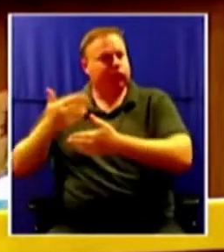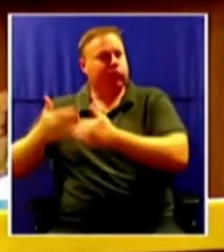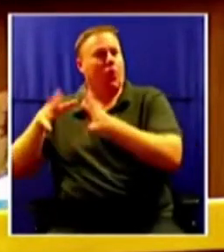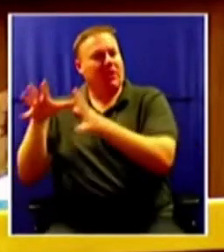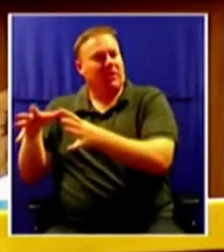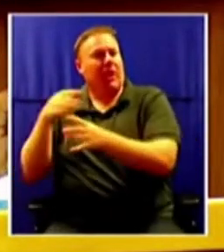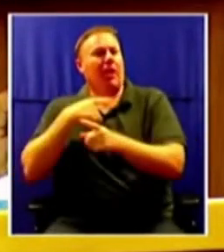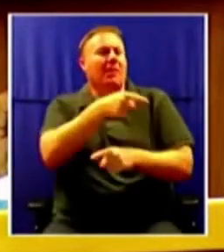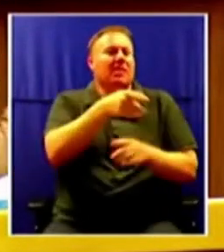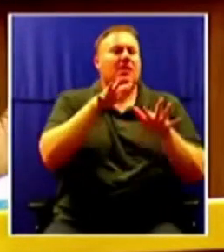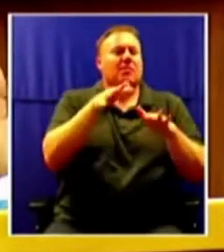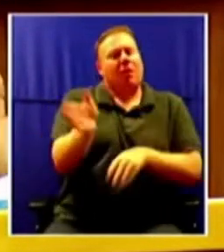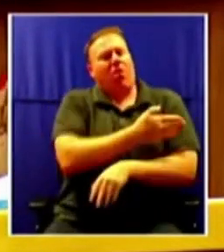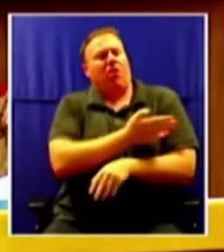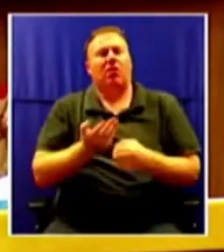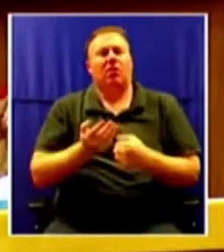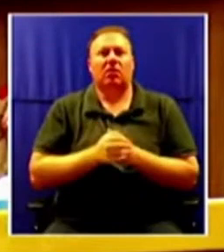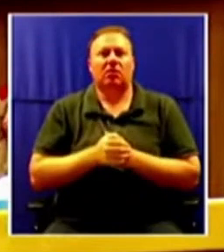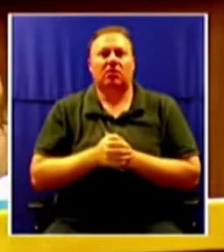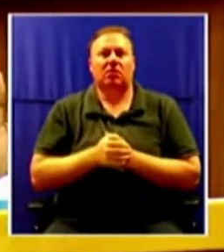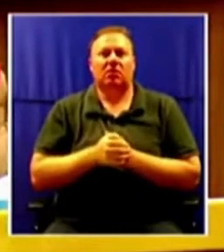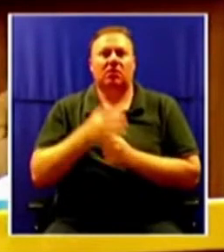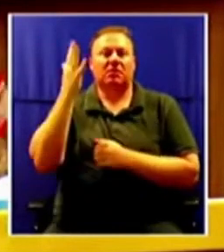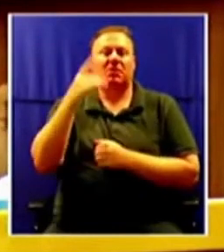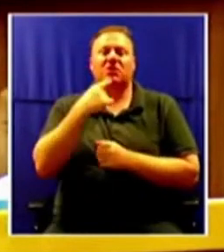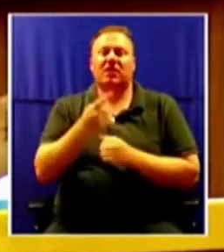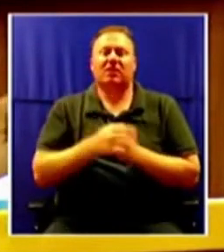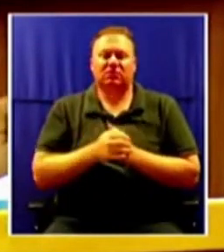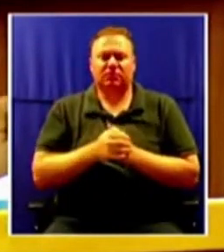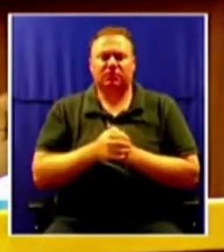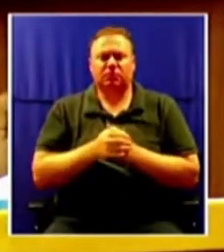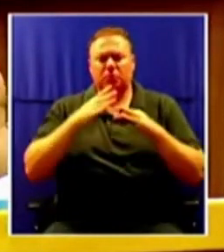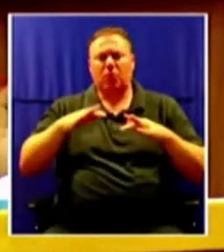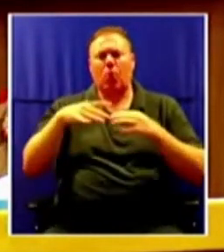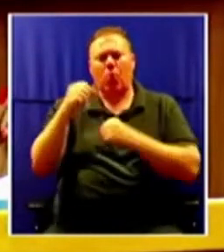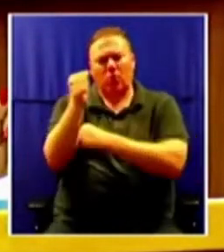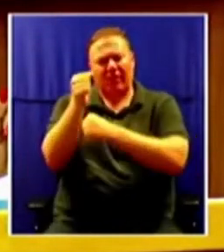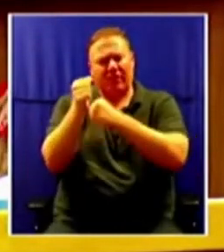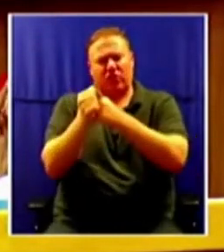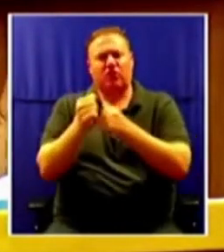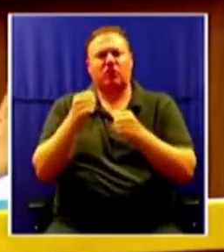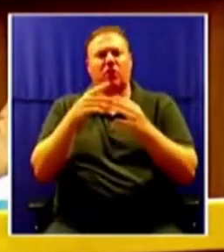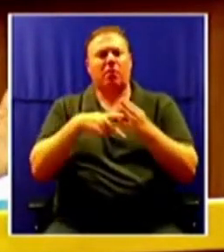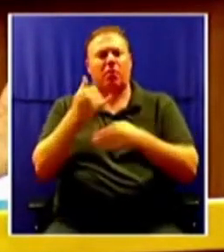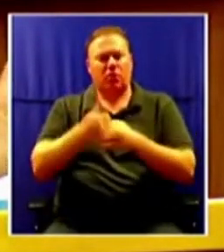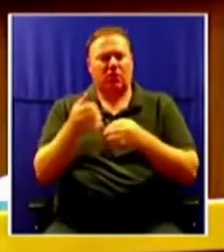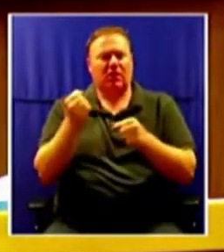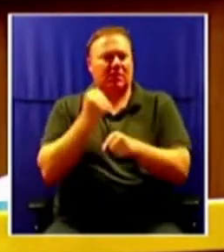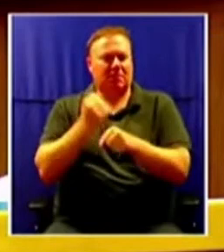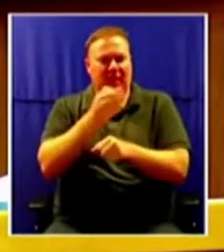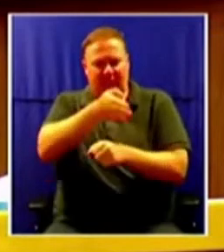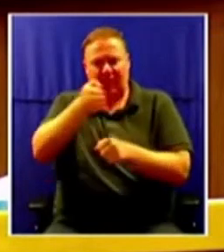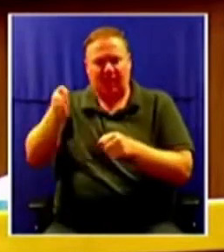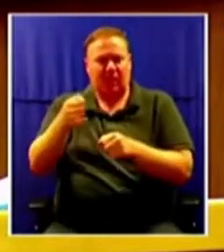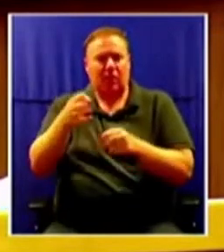your speech, you said, I quote, Progress is being made on several major water infrastructure projects. Close quote. While you are